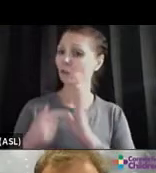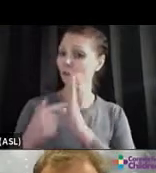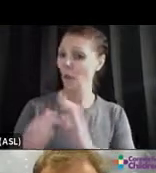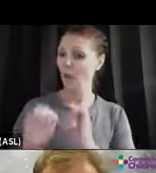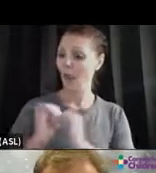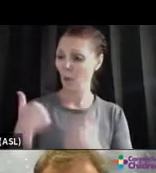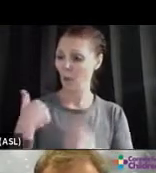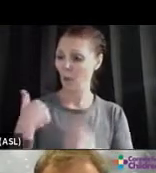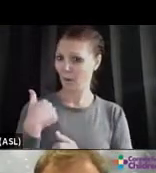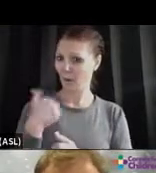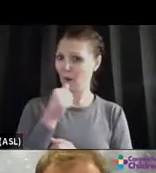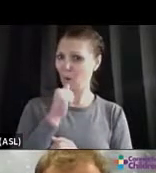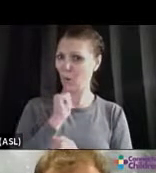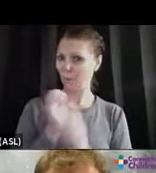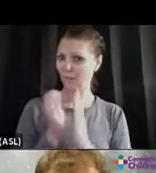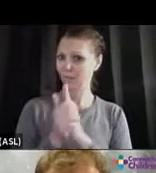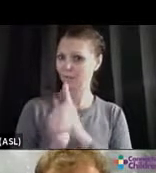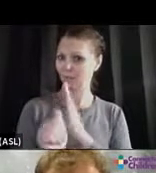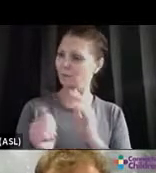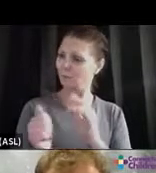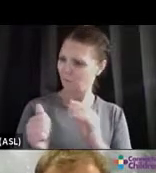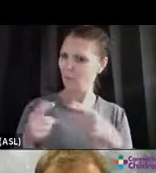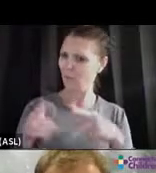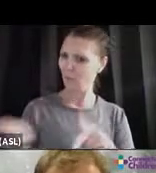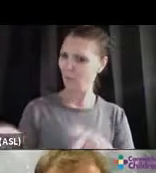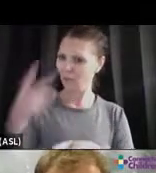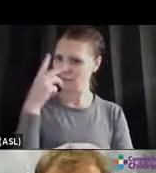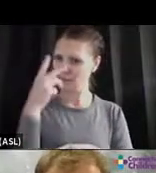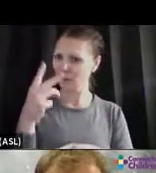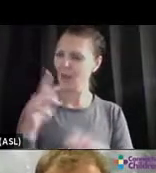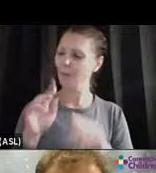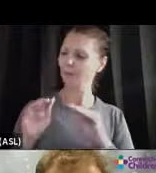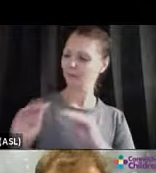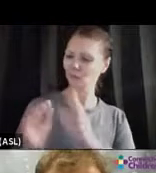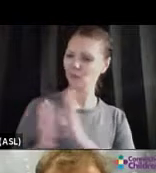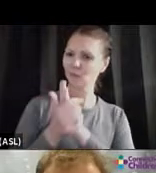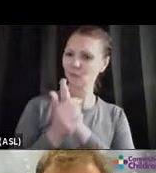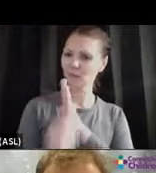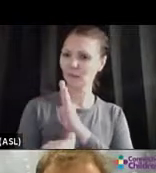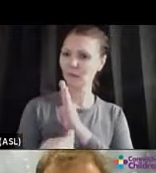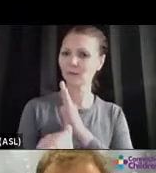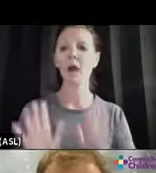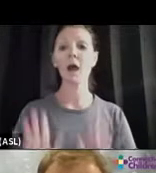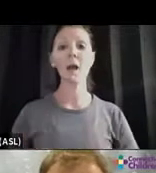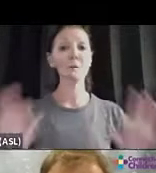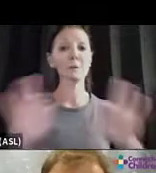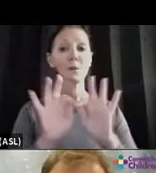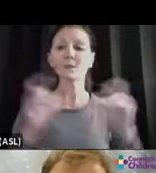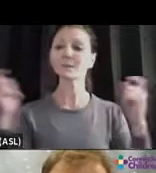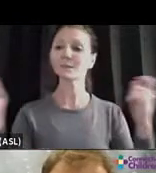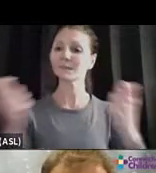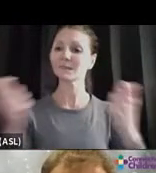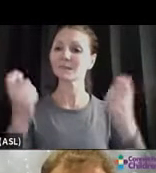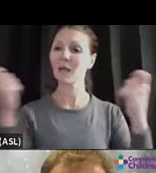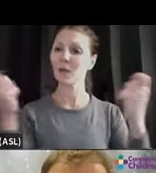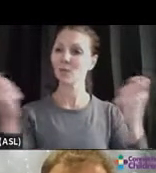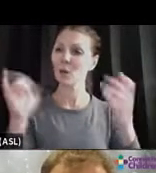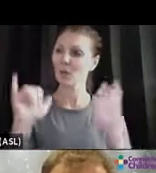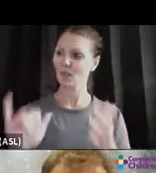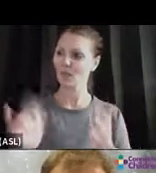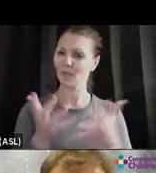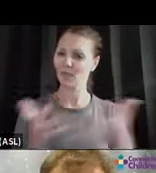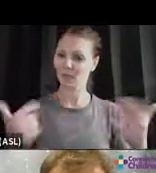We can be transparent, but we want to teach skills. And most importantly, we still want to celebrate and do the things that help us anchor and connect,